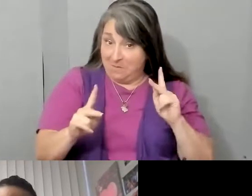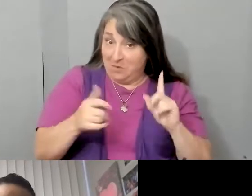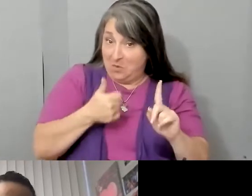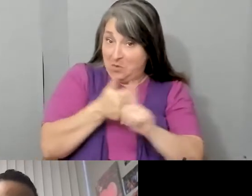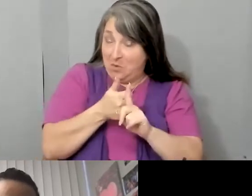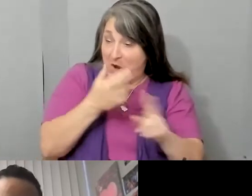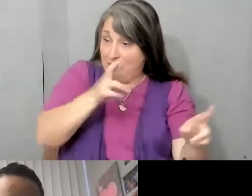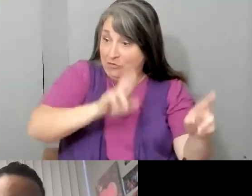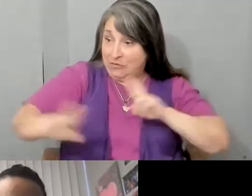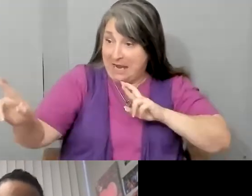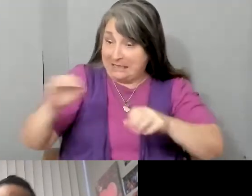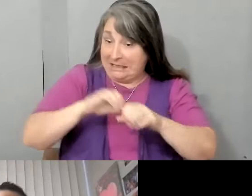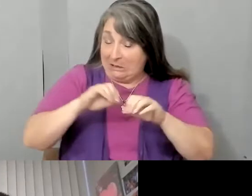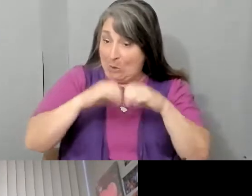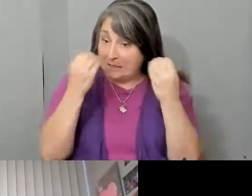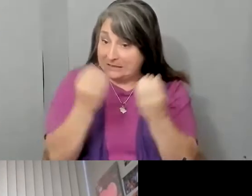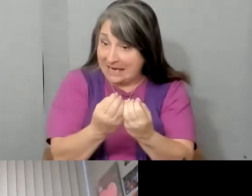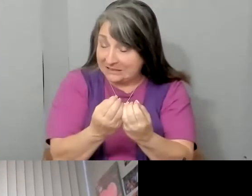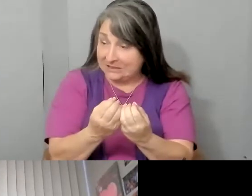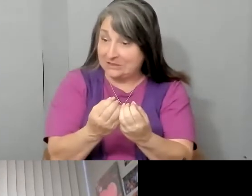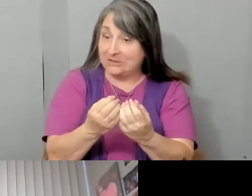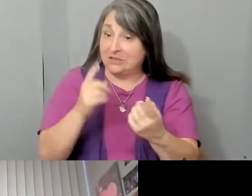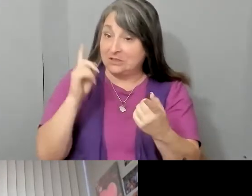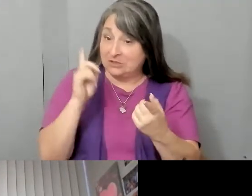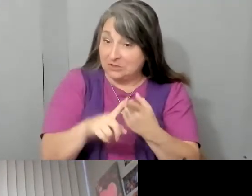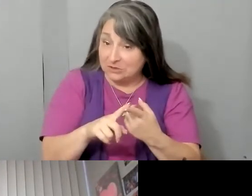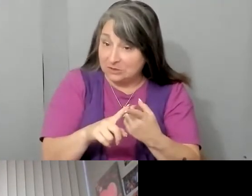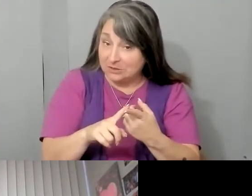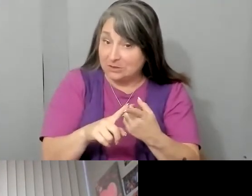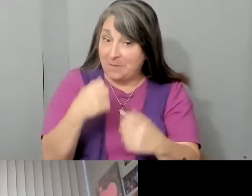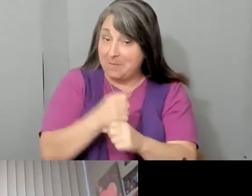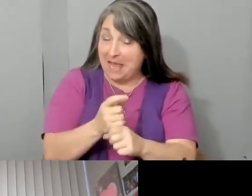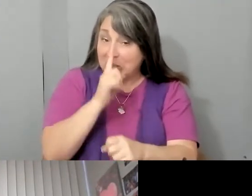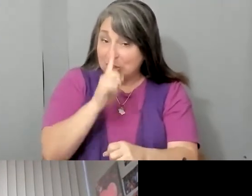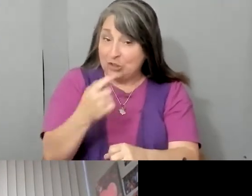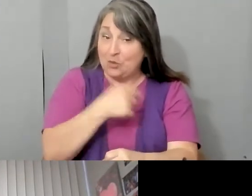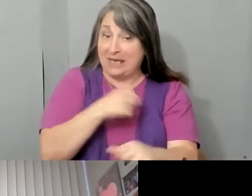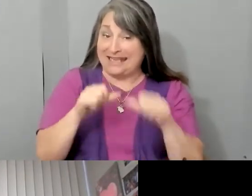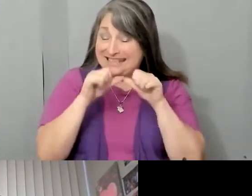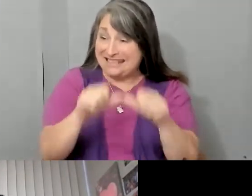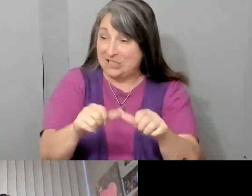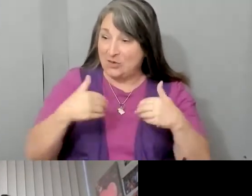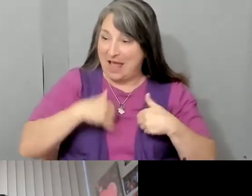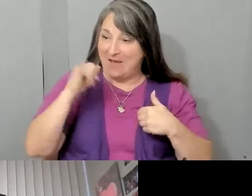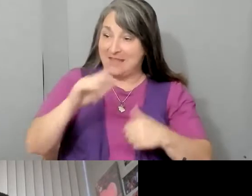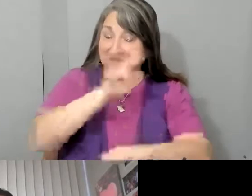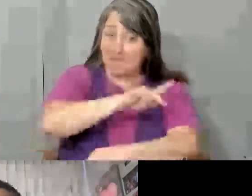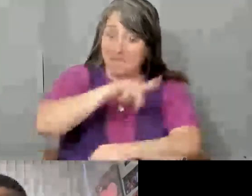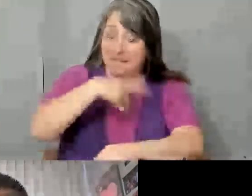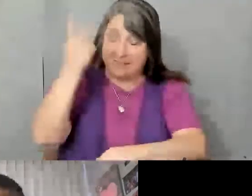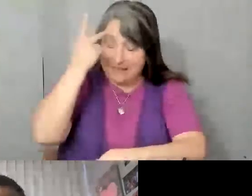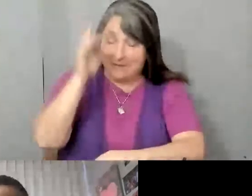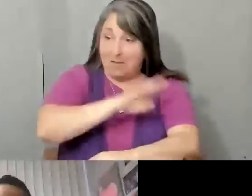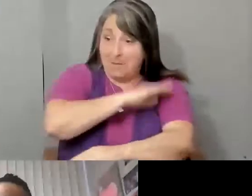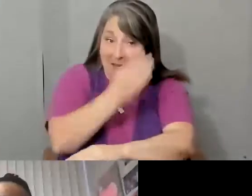correr, para asegurar de que mantengamos el poder político y el voto? So, the question is, how can we